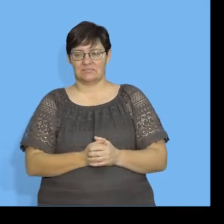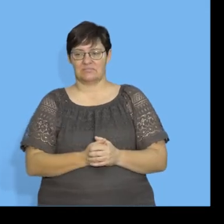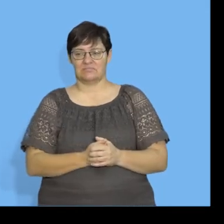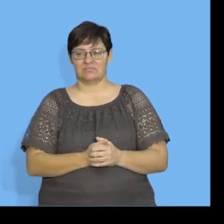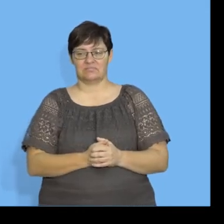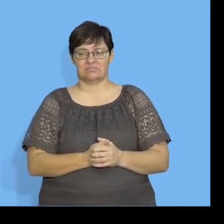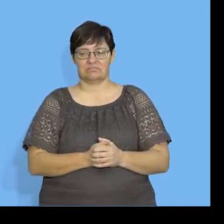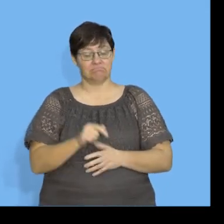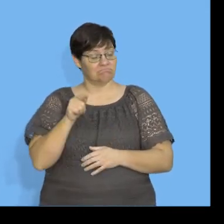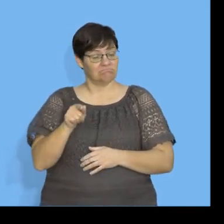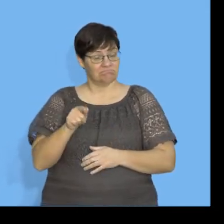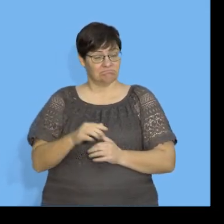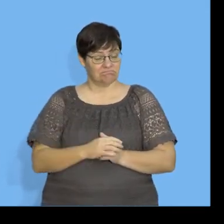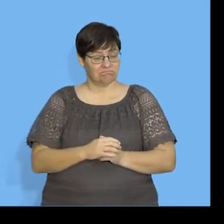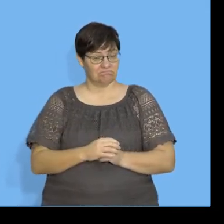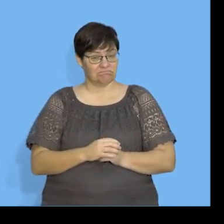Let's look at this one.